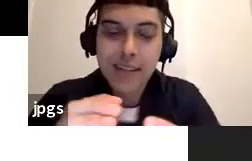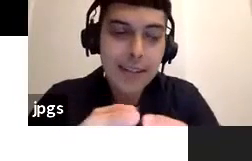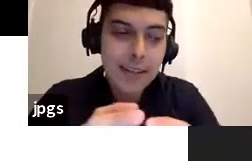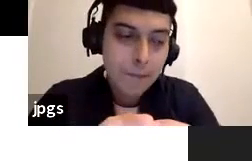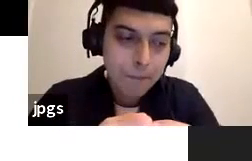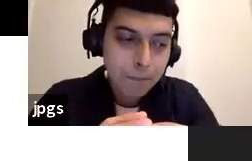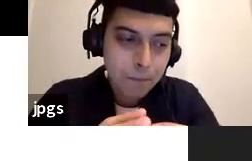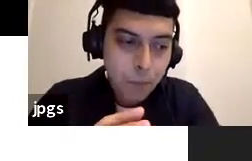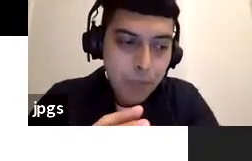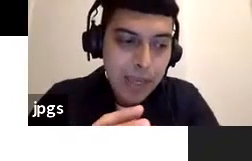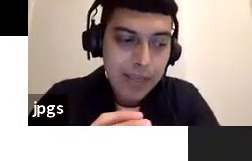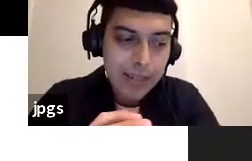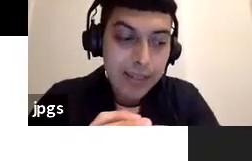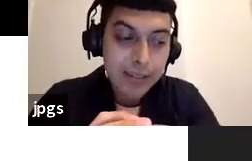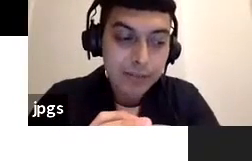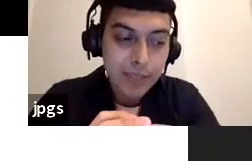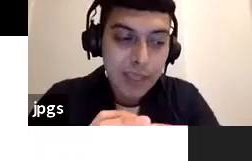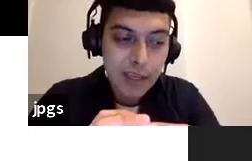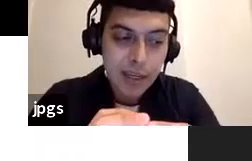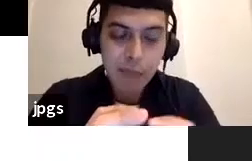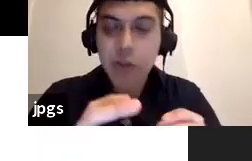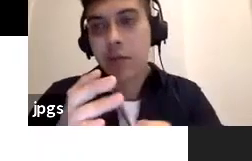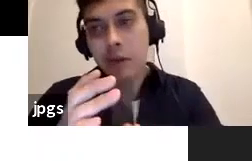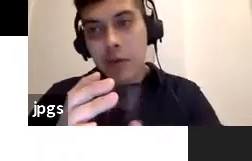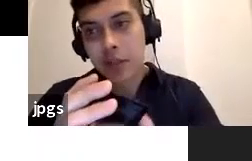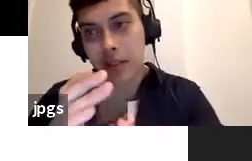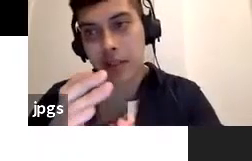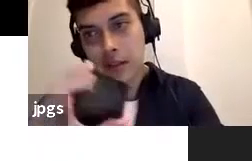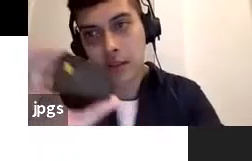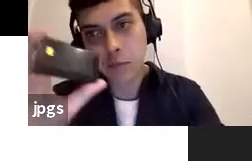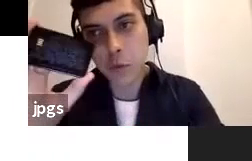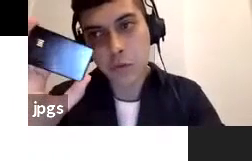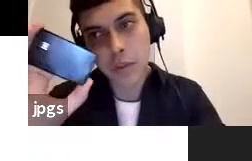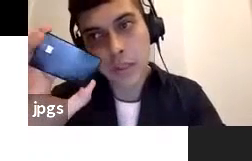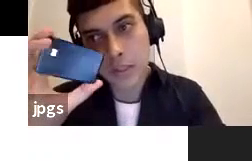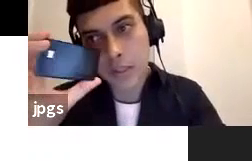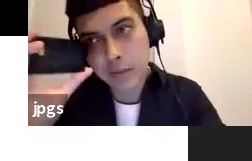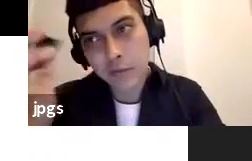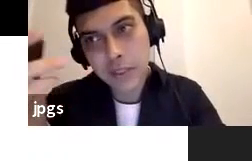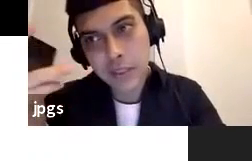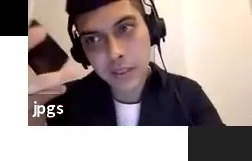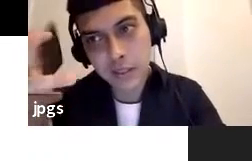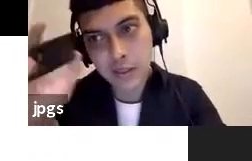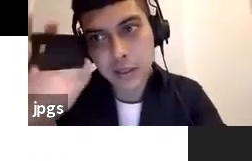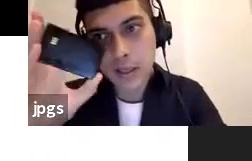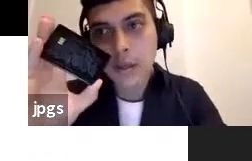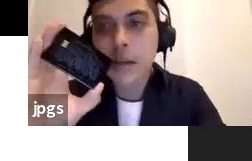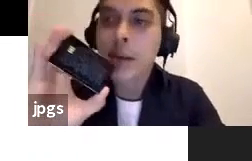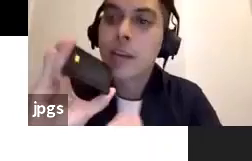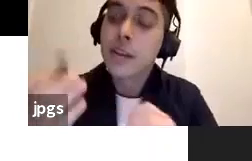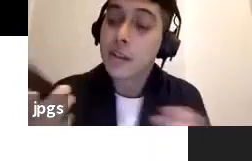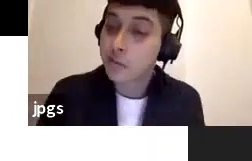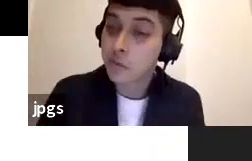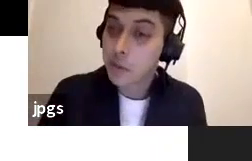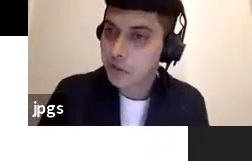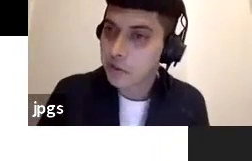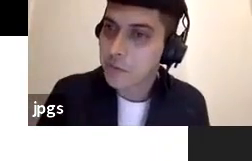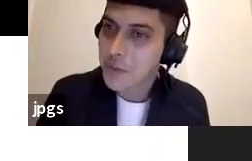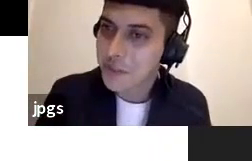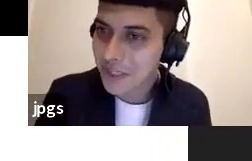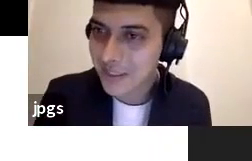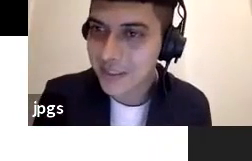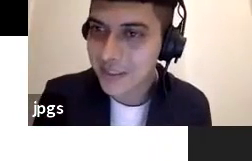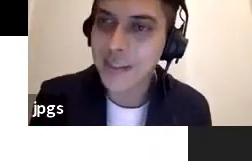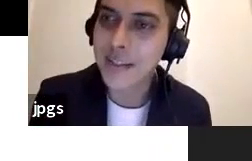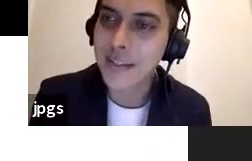certain extent uh i'm very happy about this uh both the physical distribution